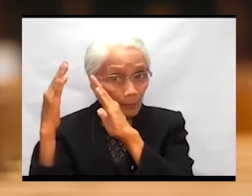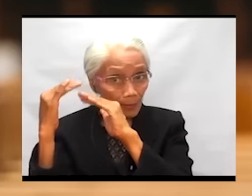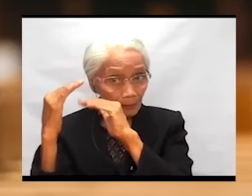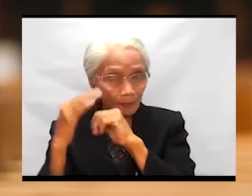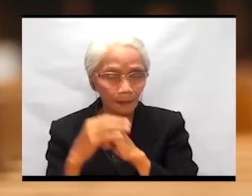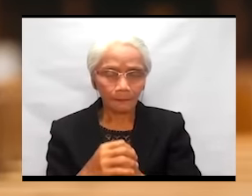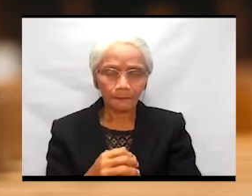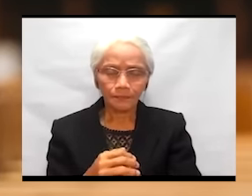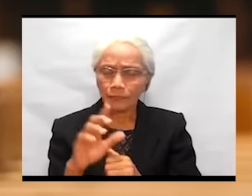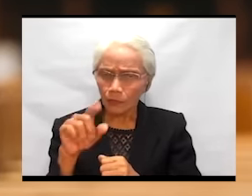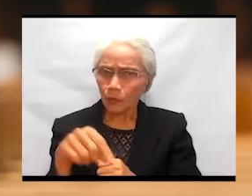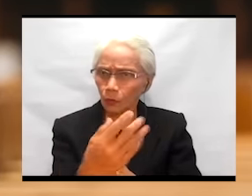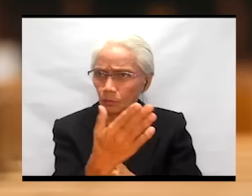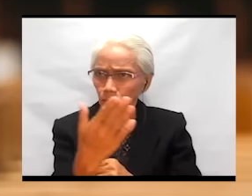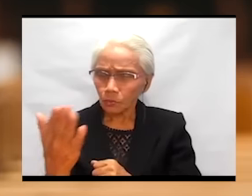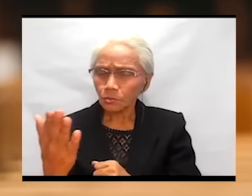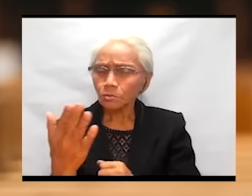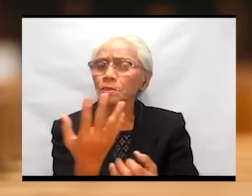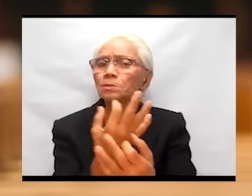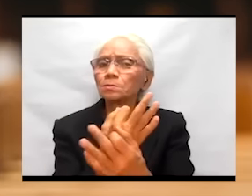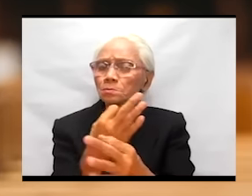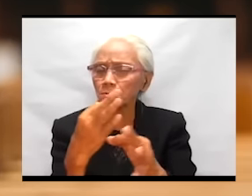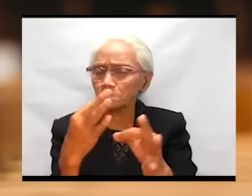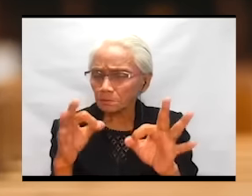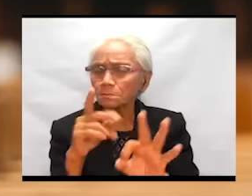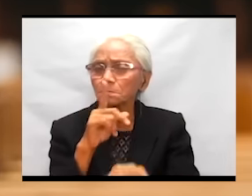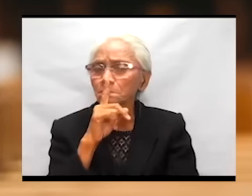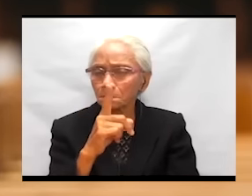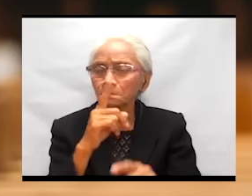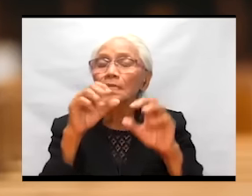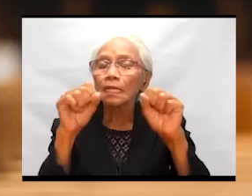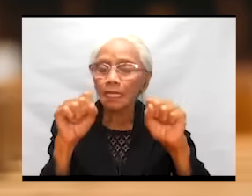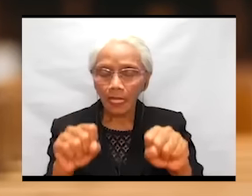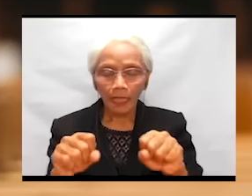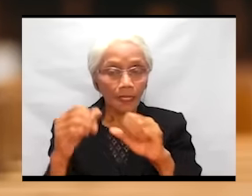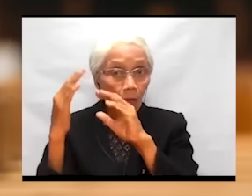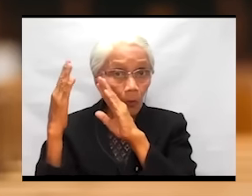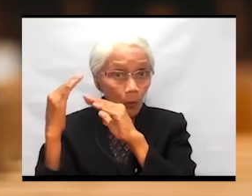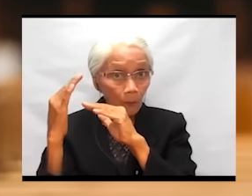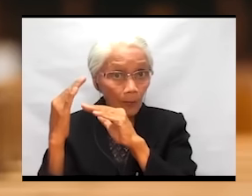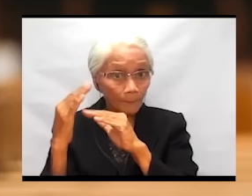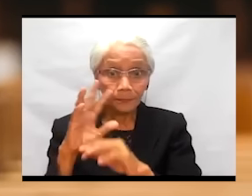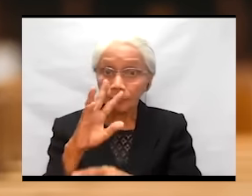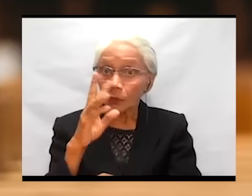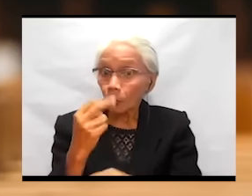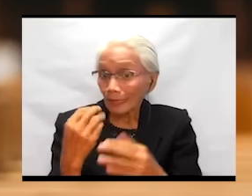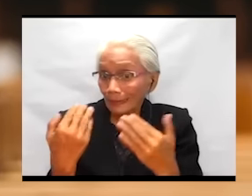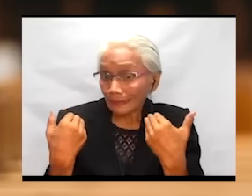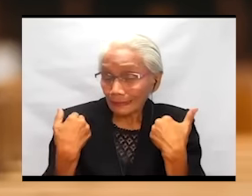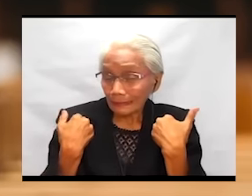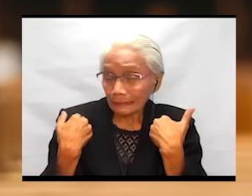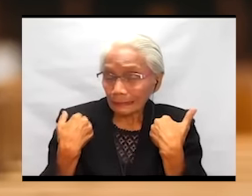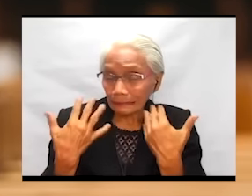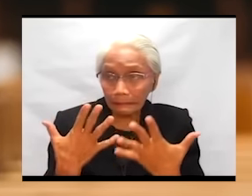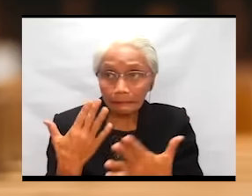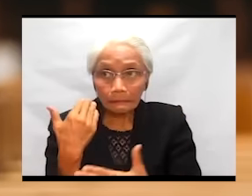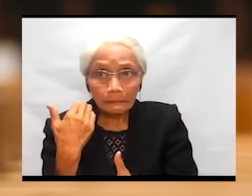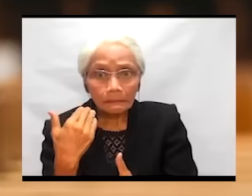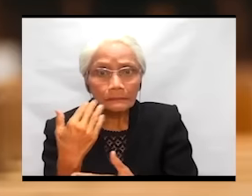Only those who are truly free can hope. When there is a deficit in hope,